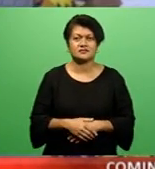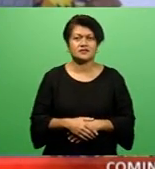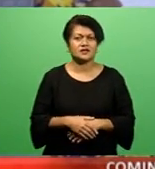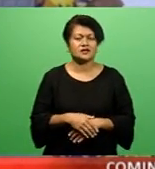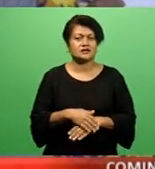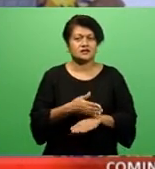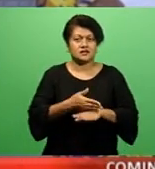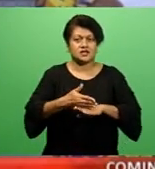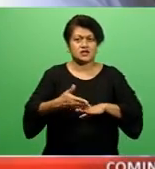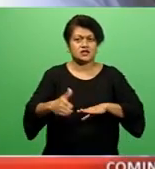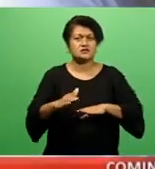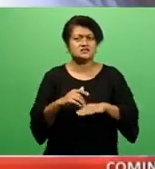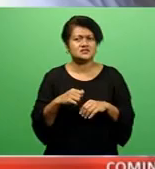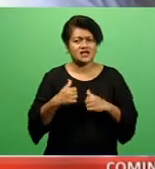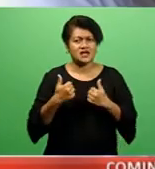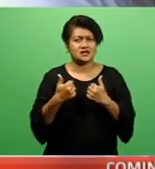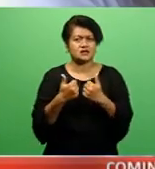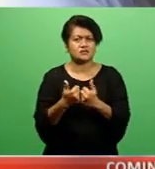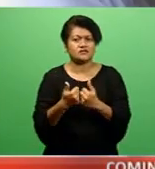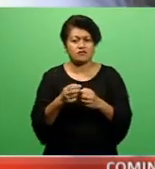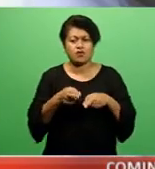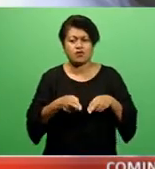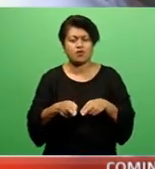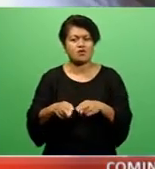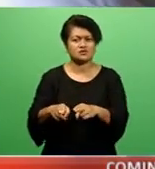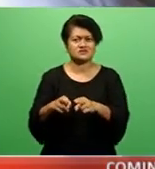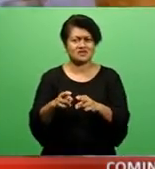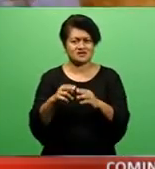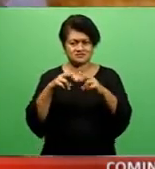A new lease agreement for Roadstide stalls.